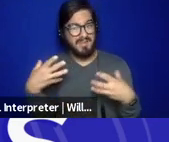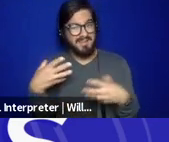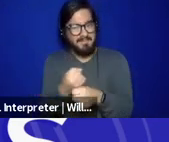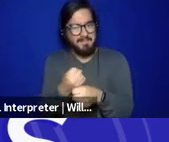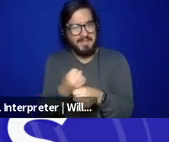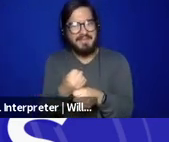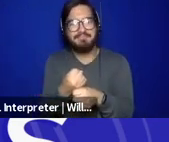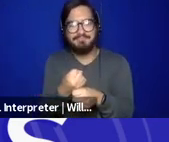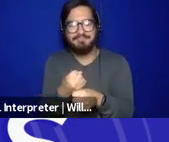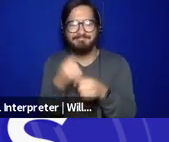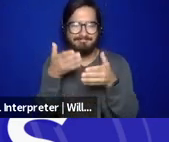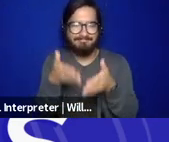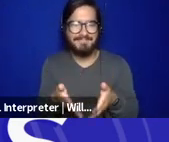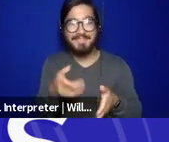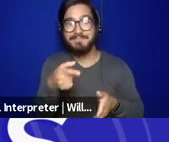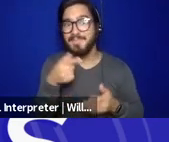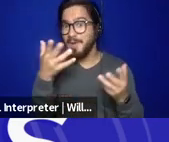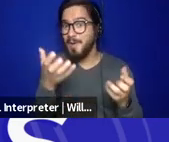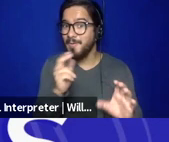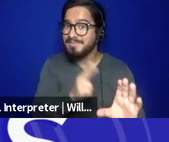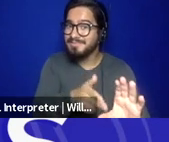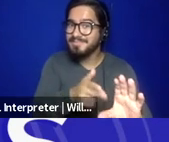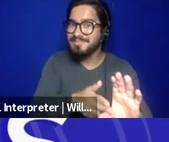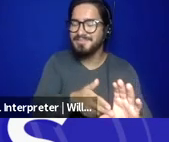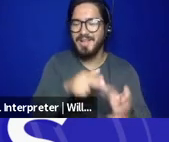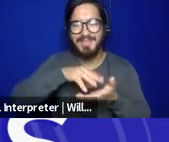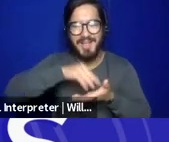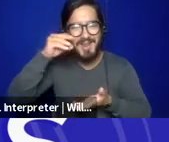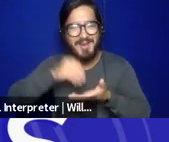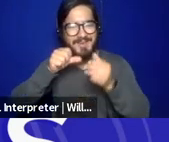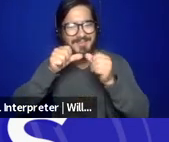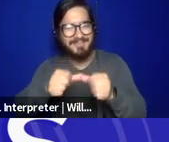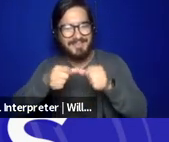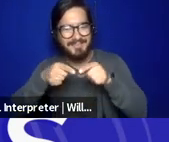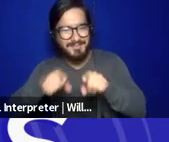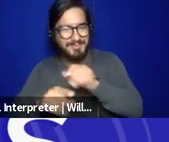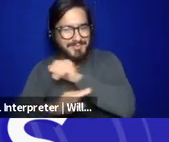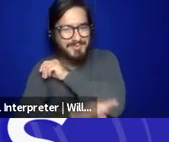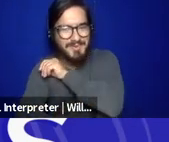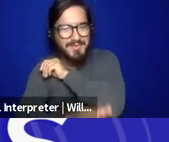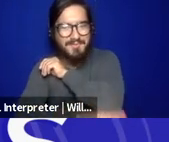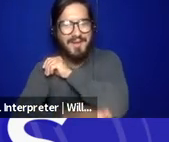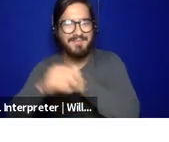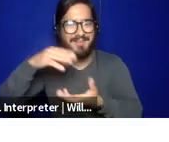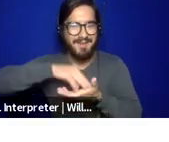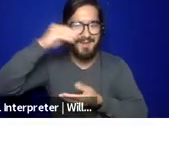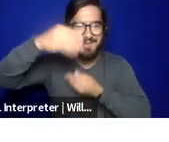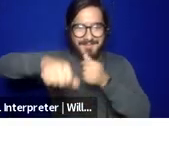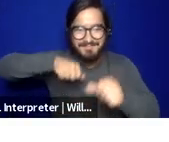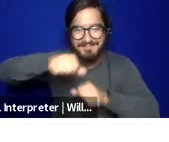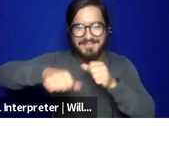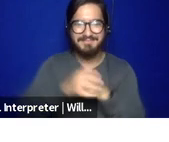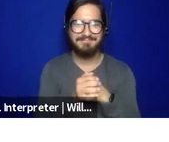you will join us to continue learning and growing together in the fall. And, um, we can take down the